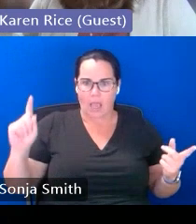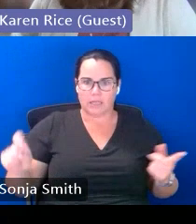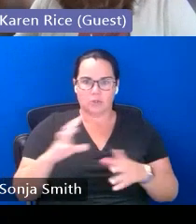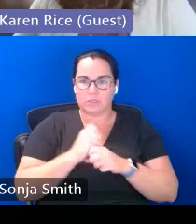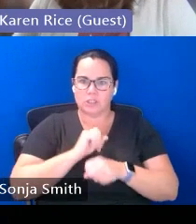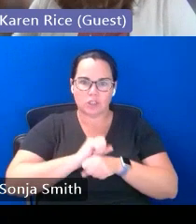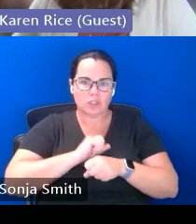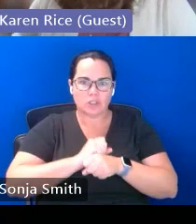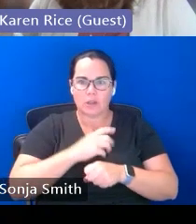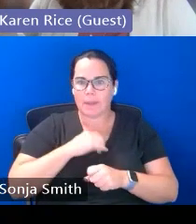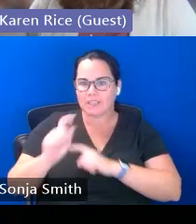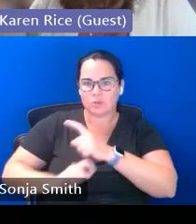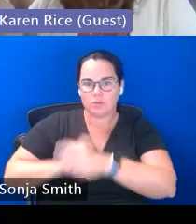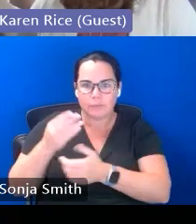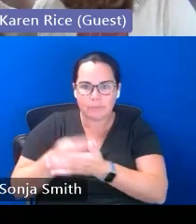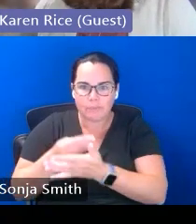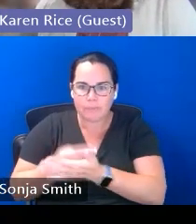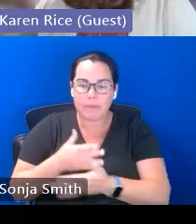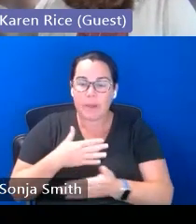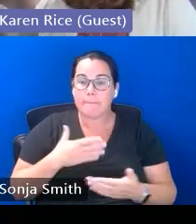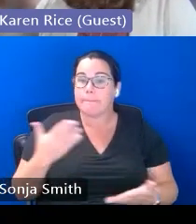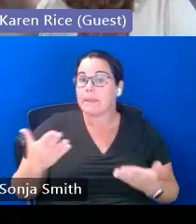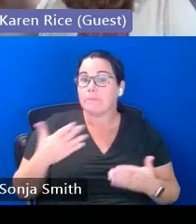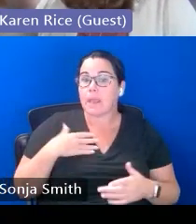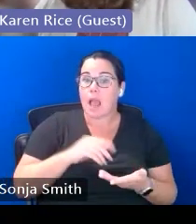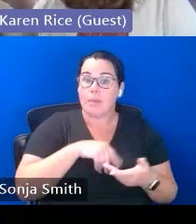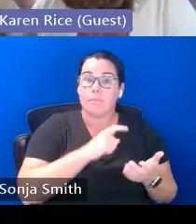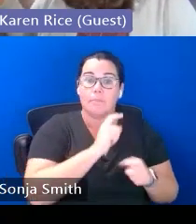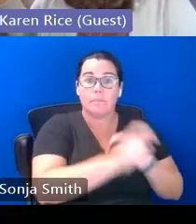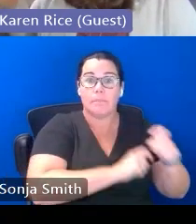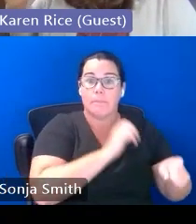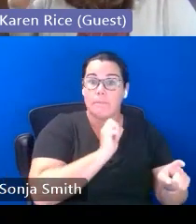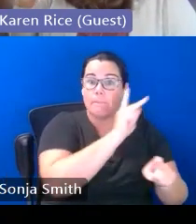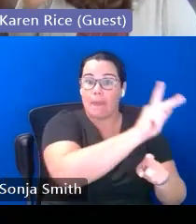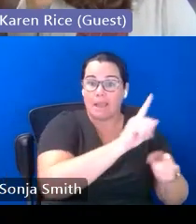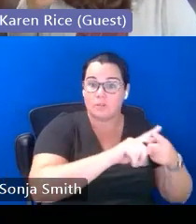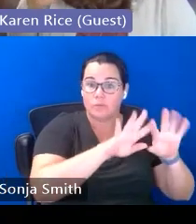also maybe contributing financially to family who is in my home country